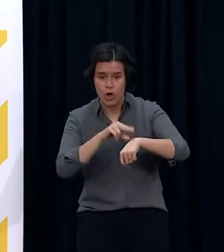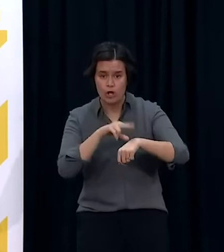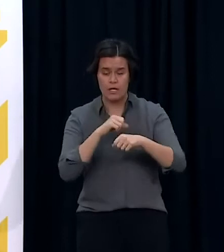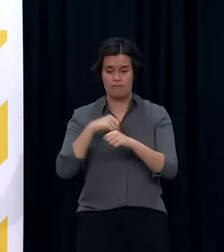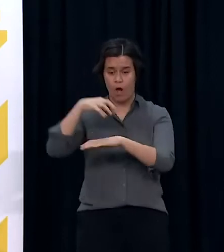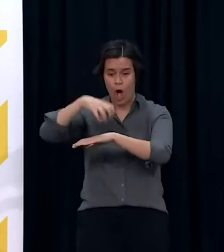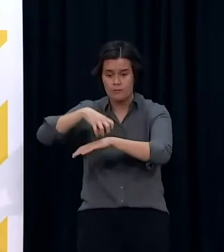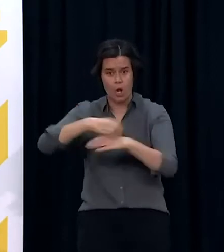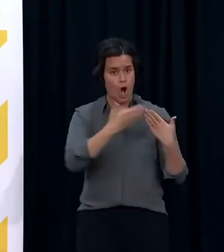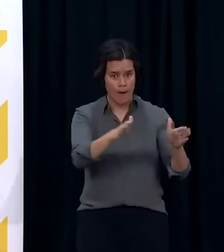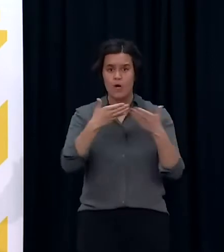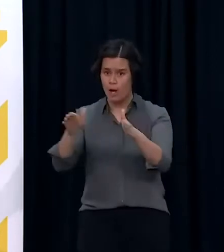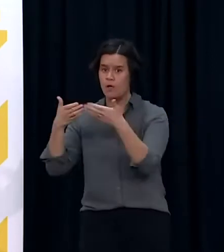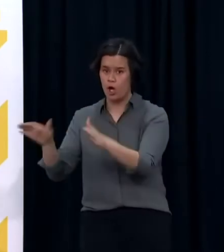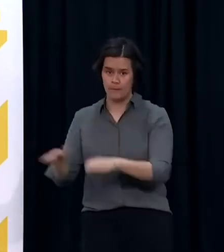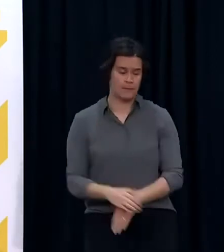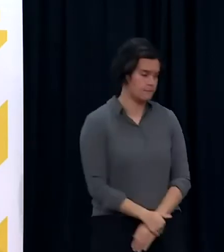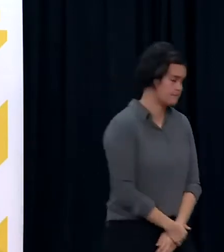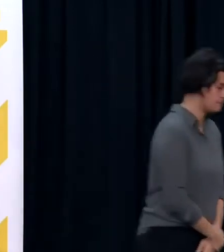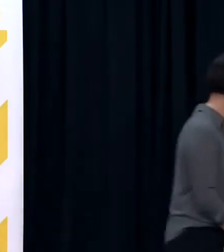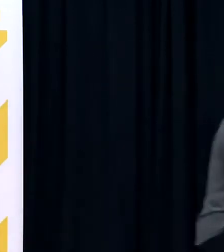safely under Alert Level 4 protocols.